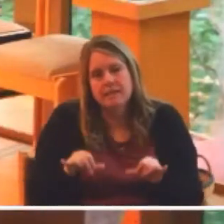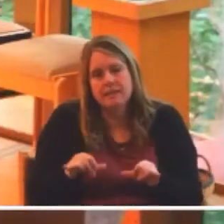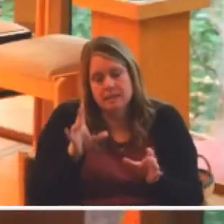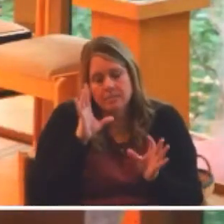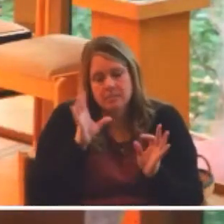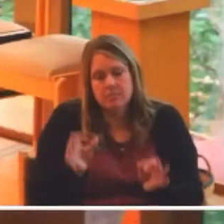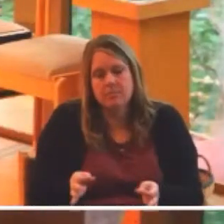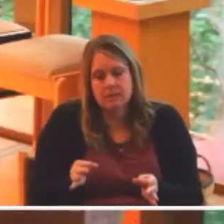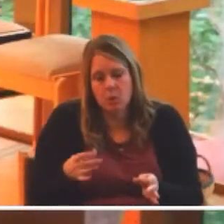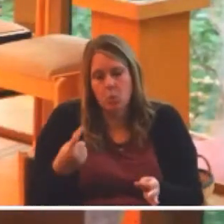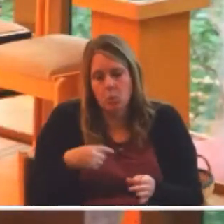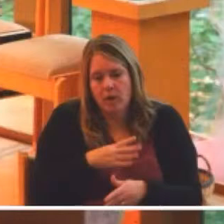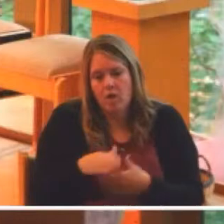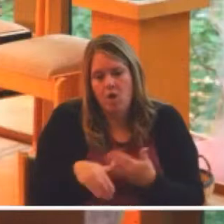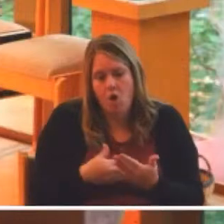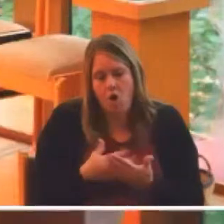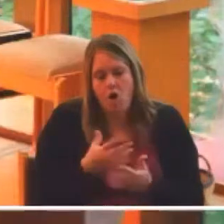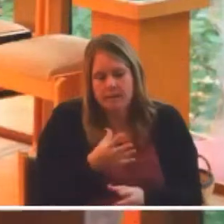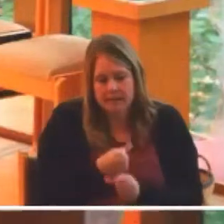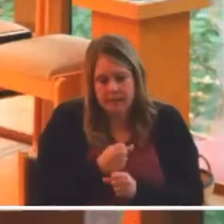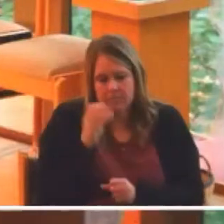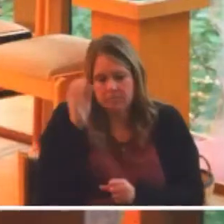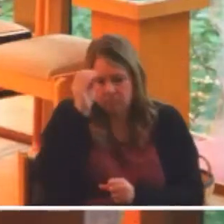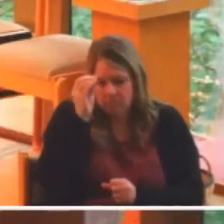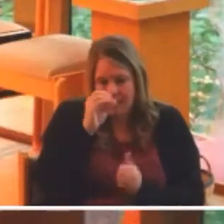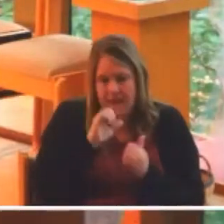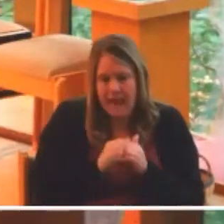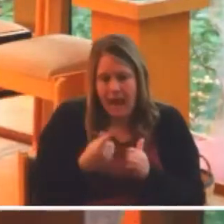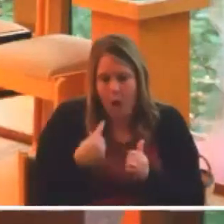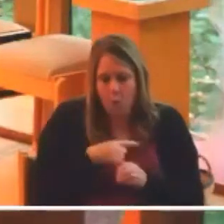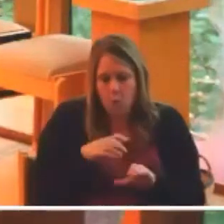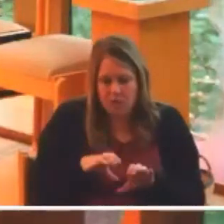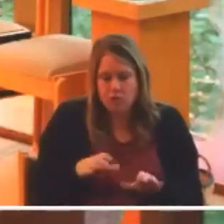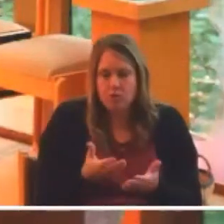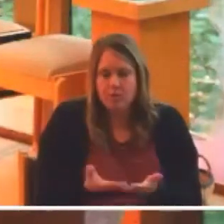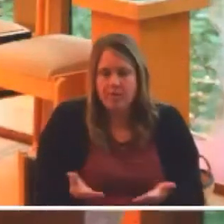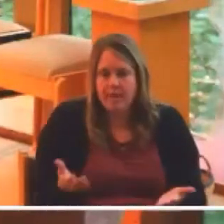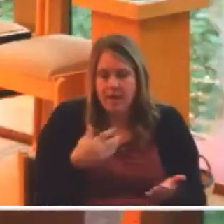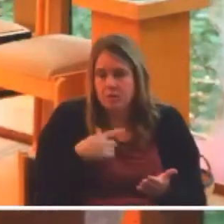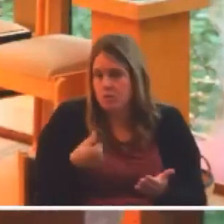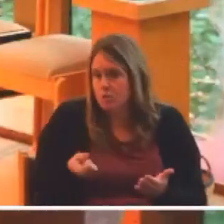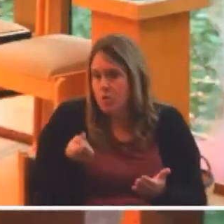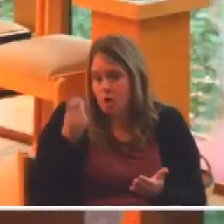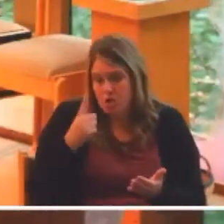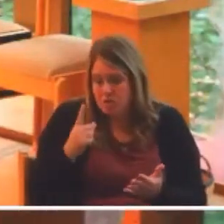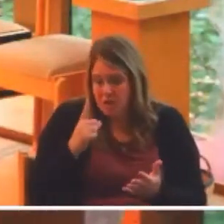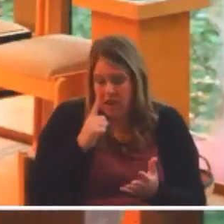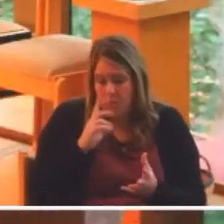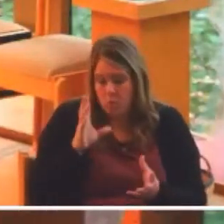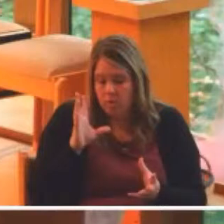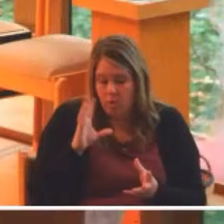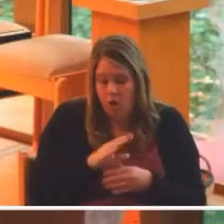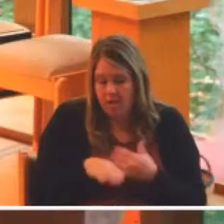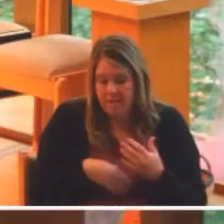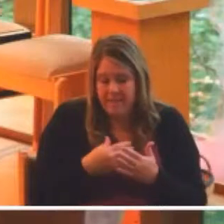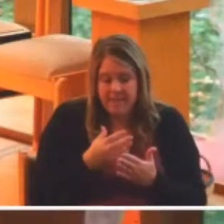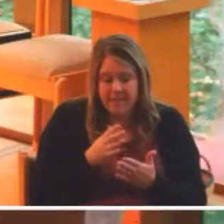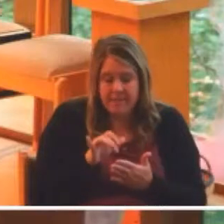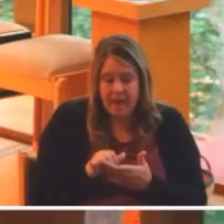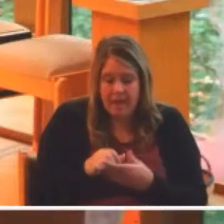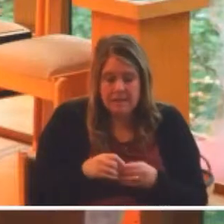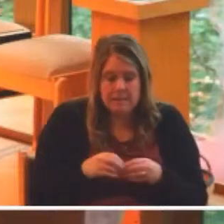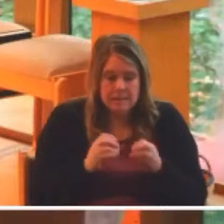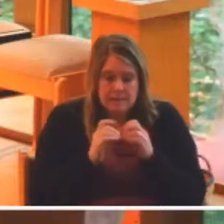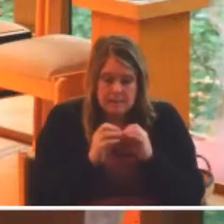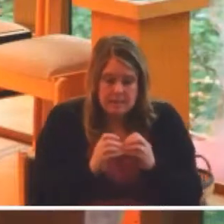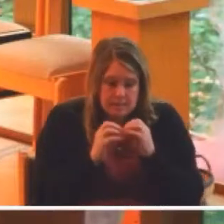say to be how we do things. Because we understand that within all of that back and forth, all that agitation,